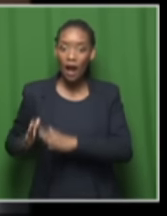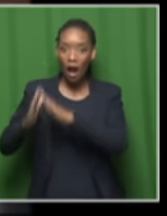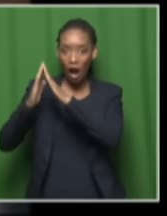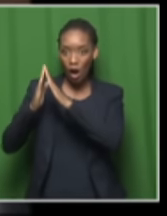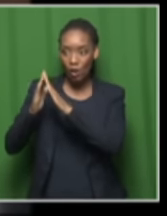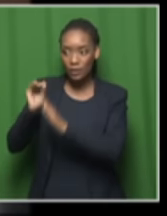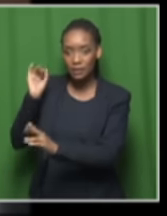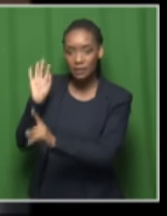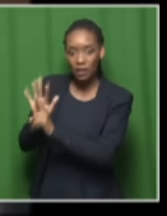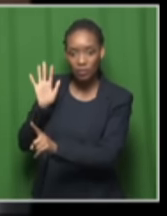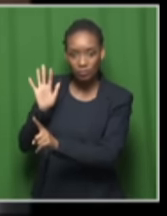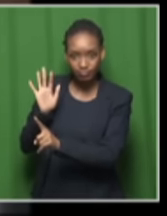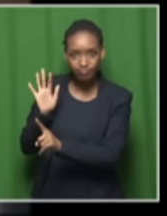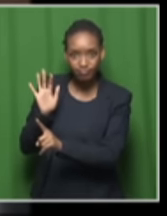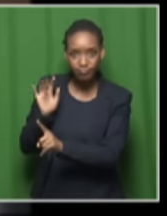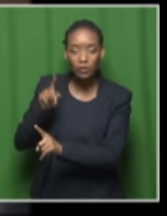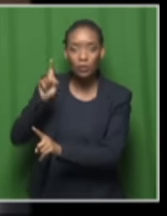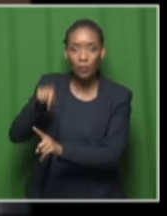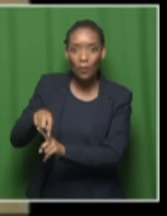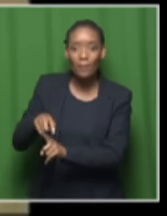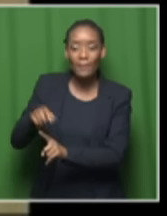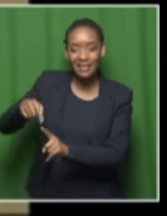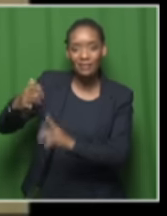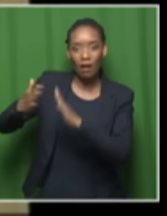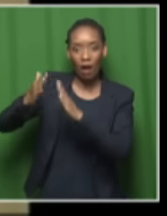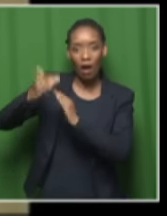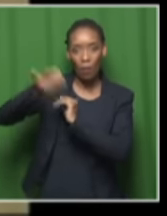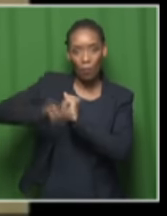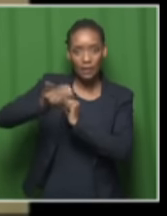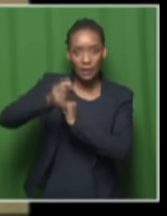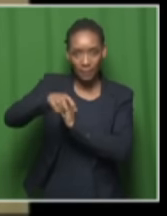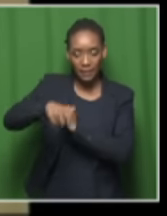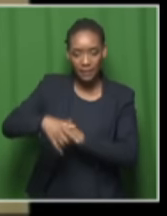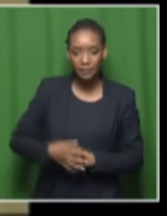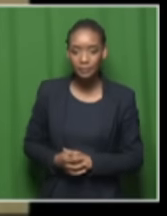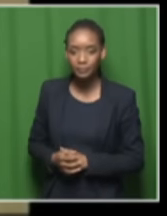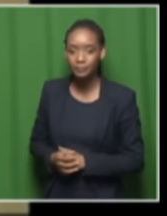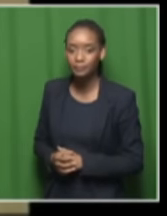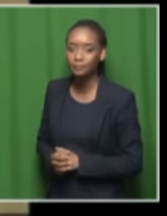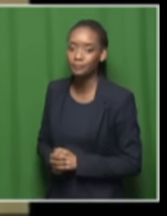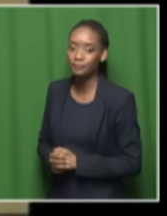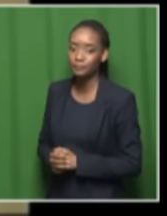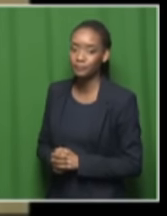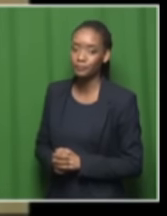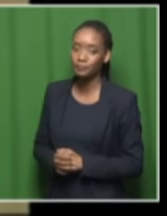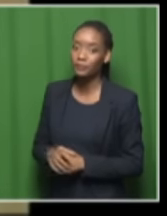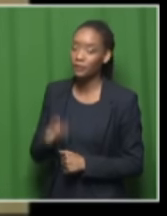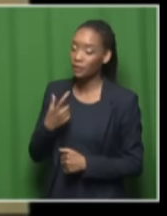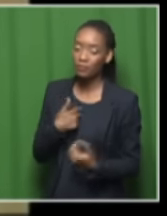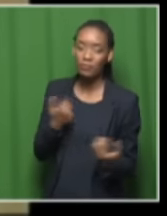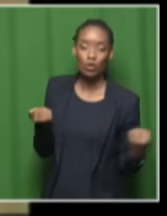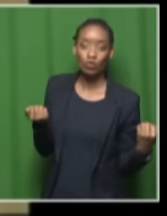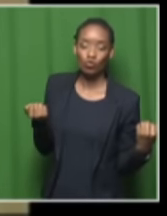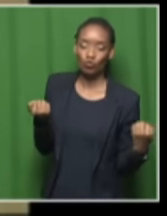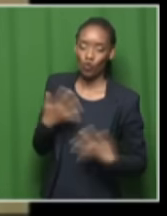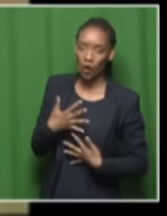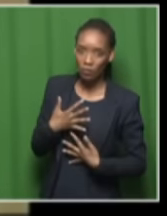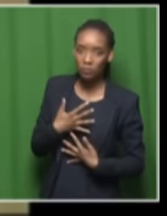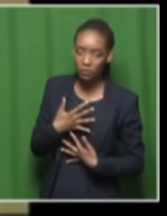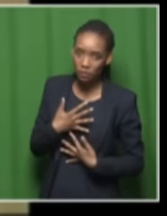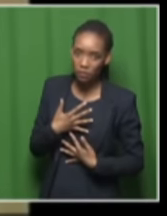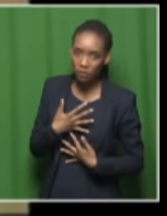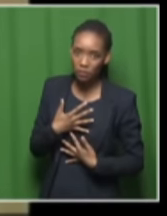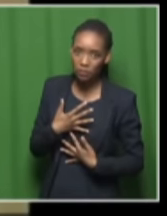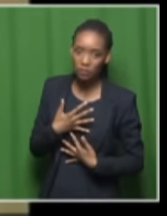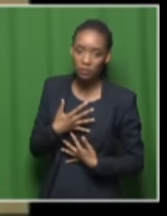you must protect that house my reaction is that of absolute shock because